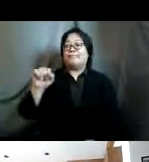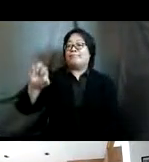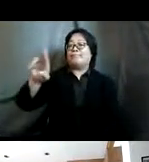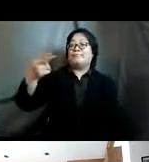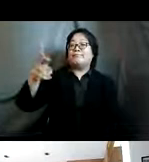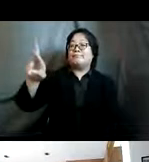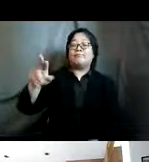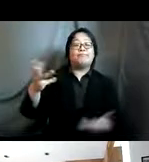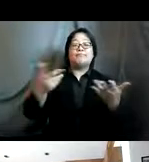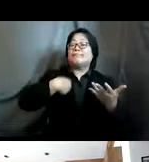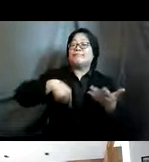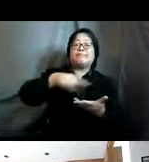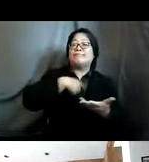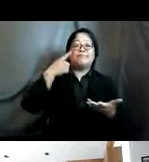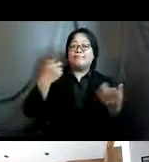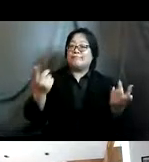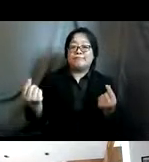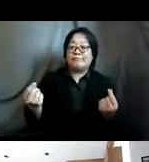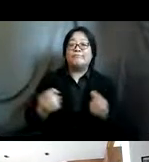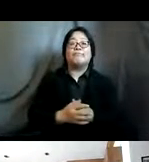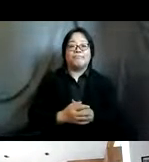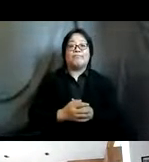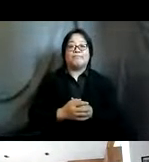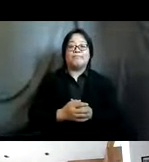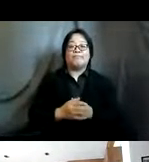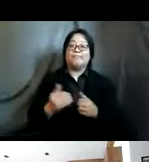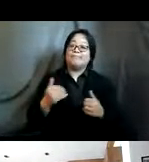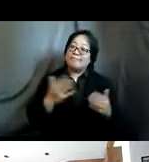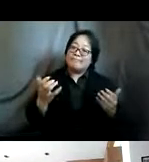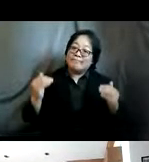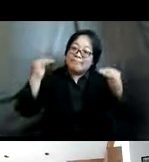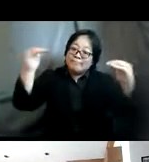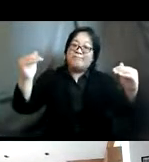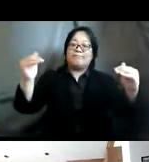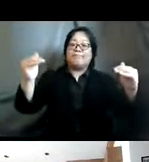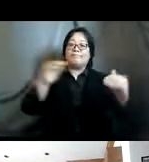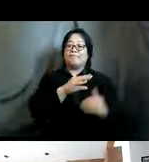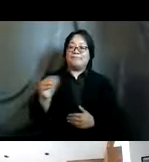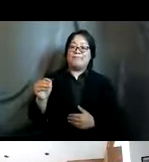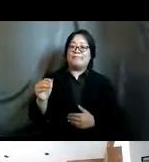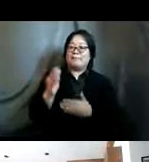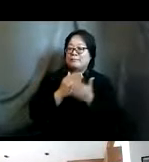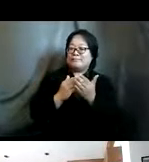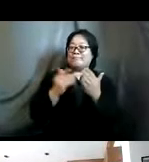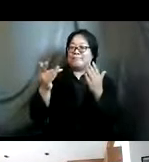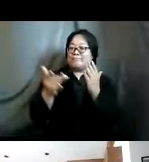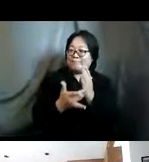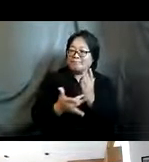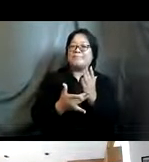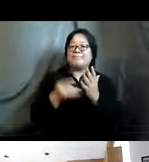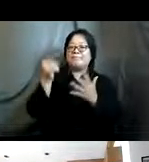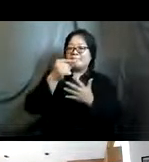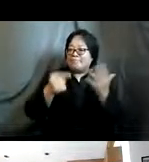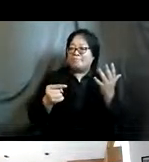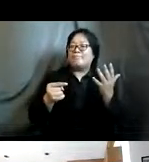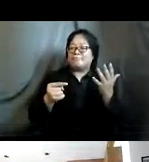trying to do we are trying to increase srhr decision making bodily autonomy and some of the tactics that we are going to look at is to